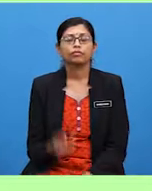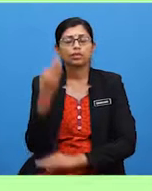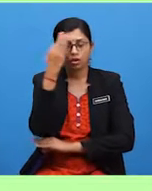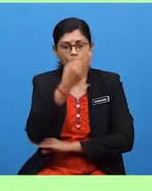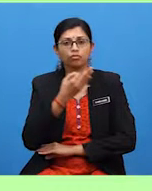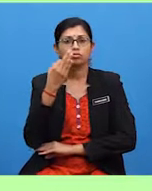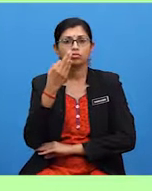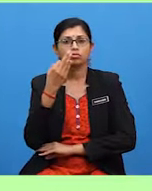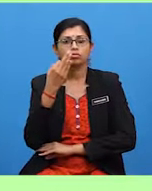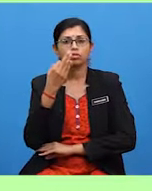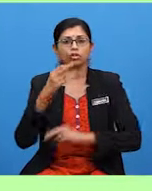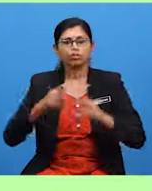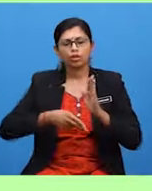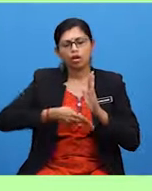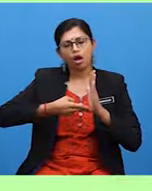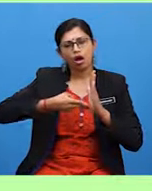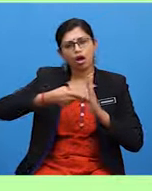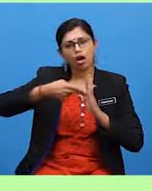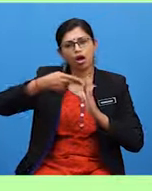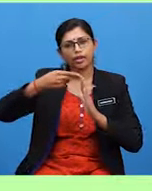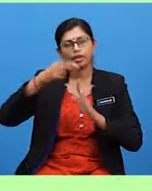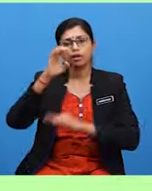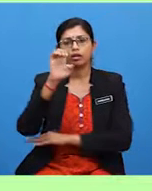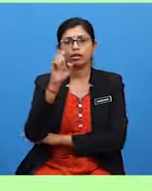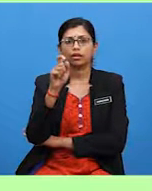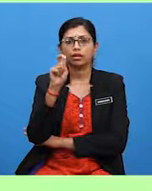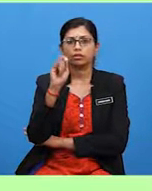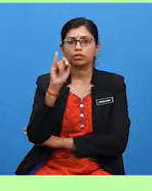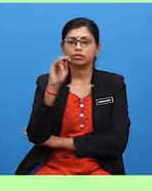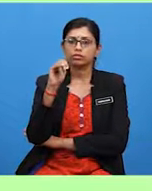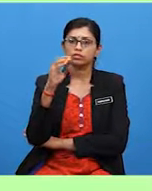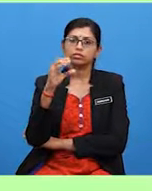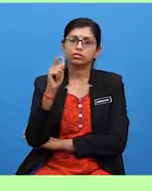extremely high risk of extinction in the wild.